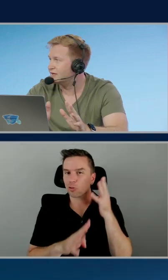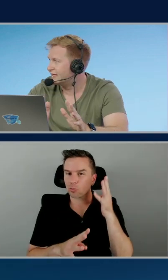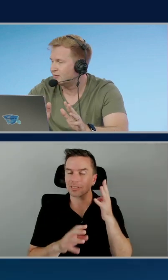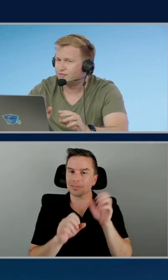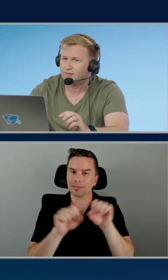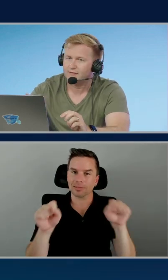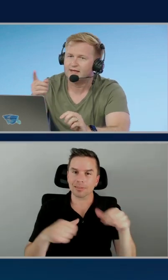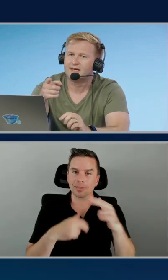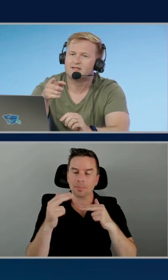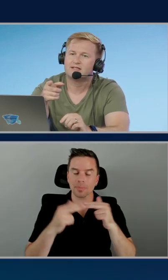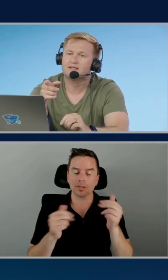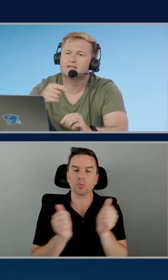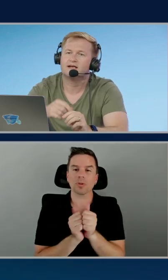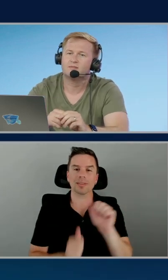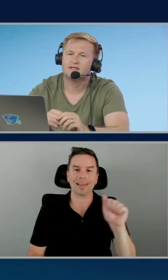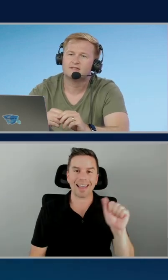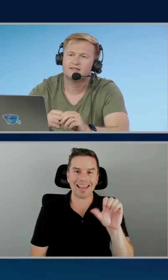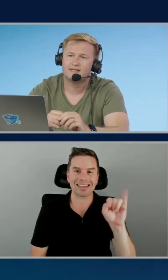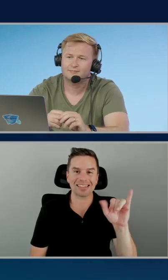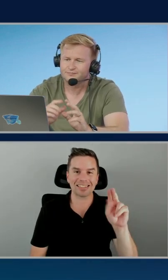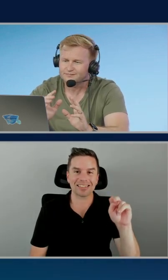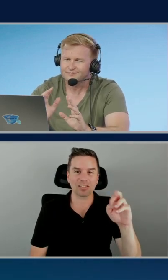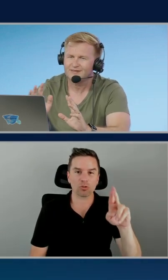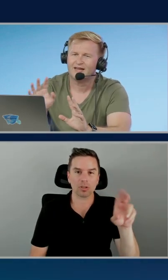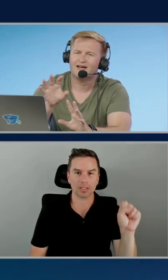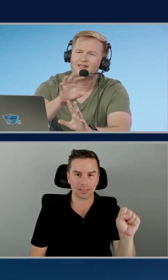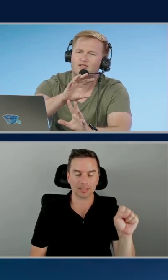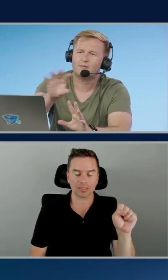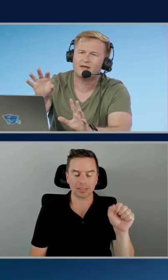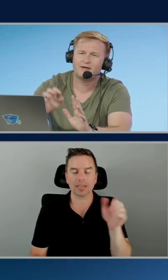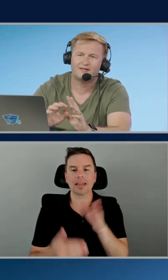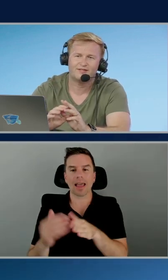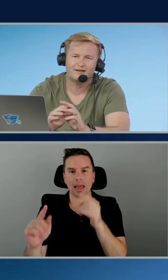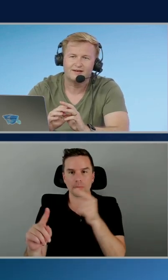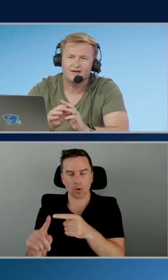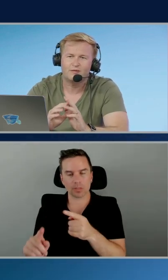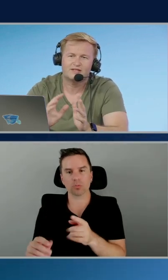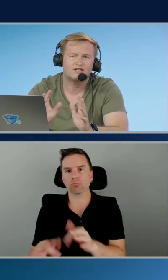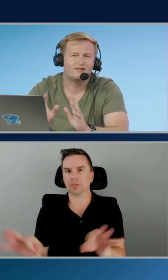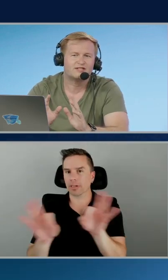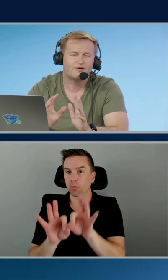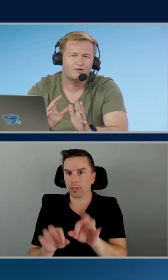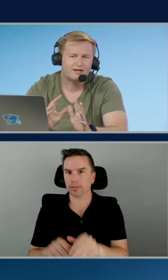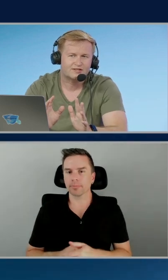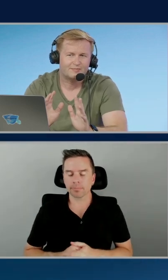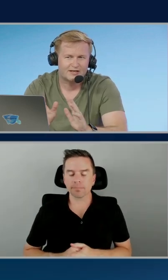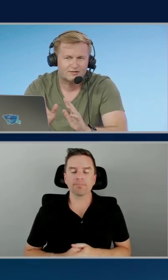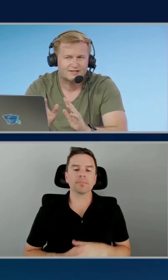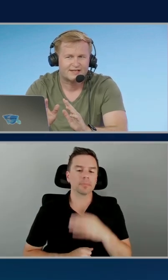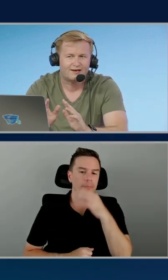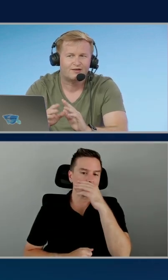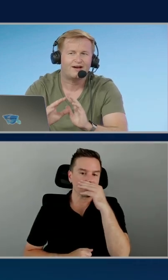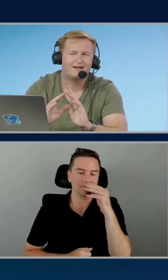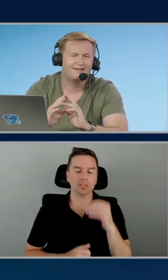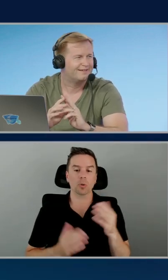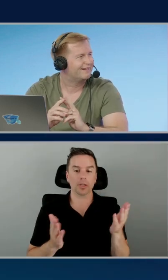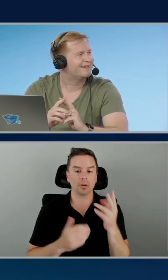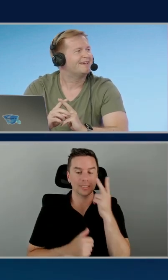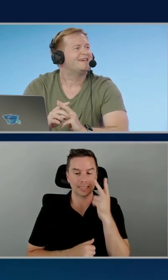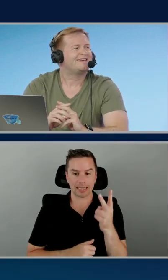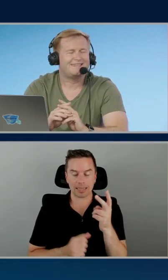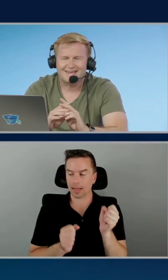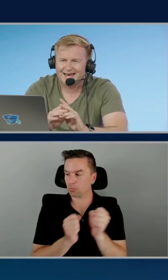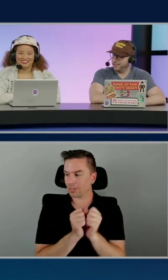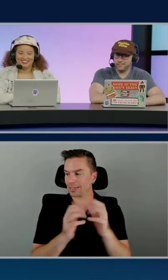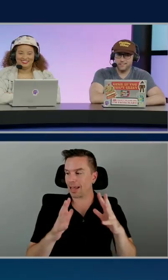really helpful. And here actually in this slide, we can see at the top there, we have to generate our own custom metric to scale. That's your scaling